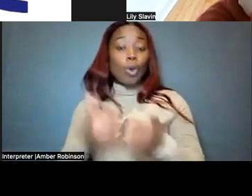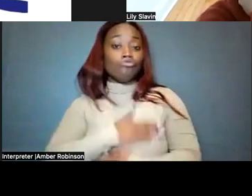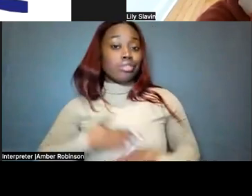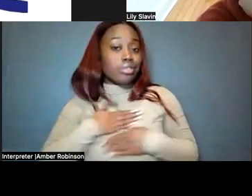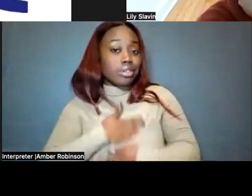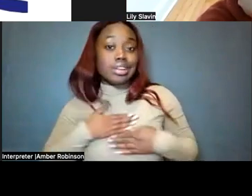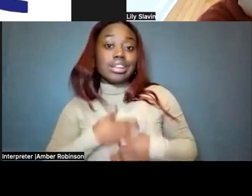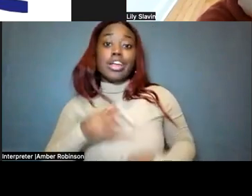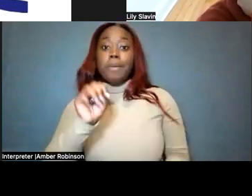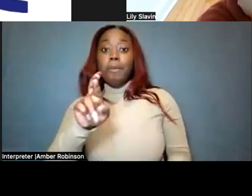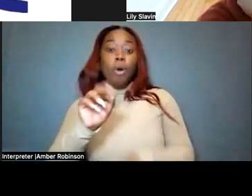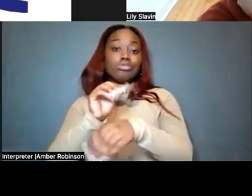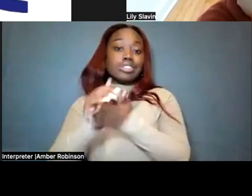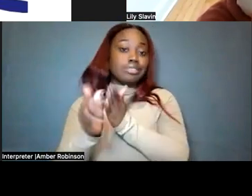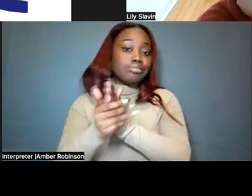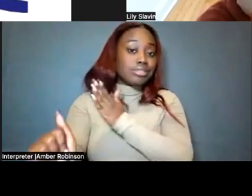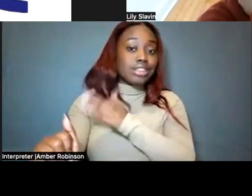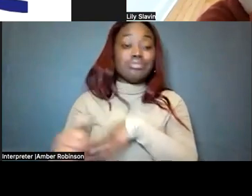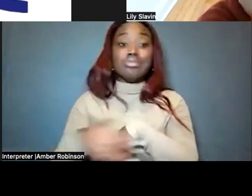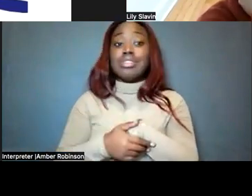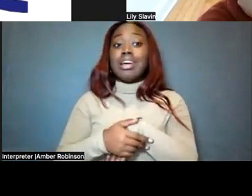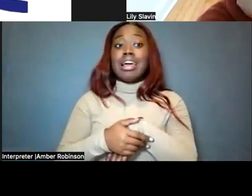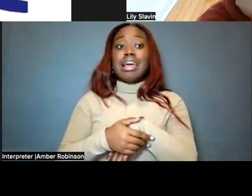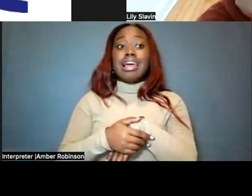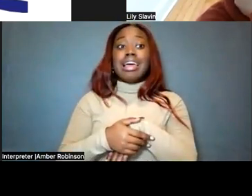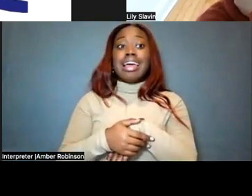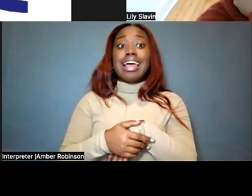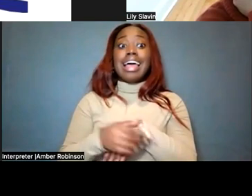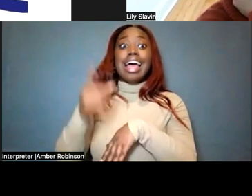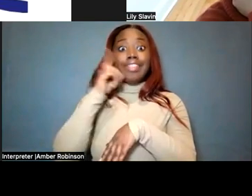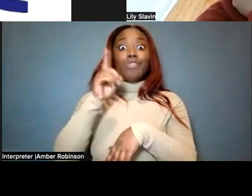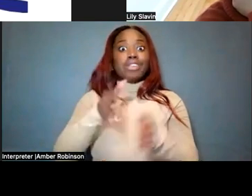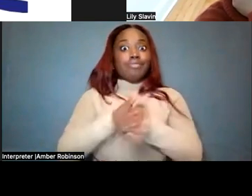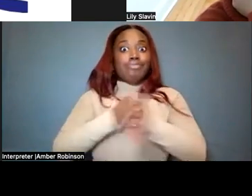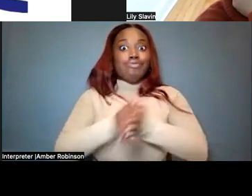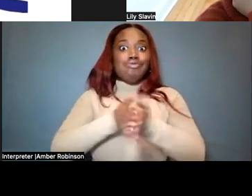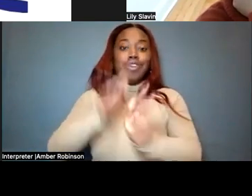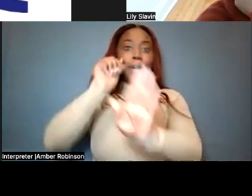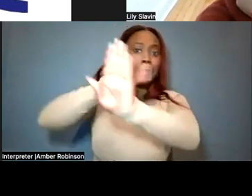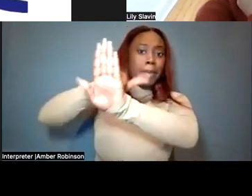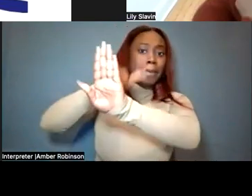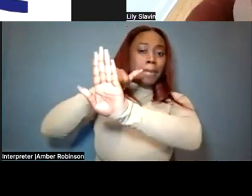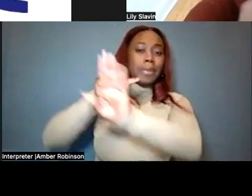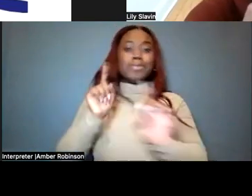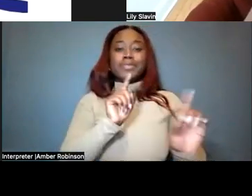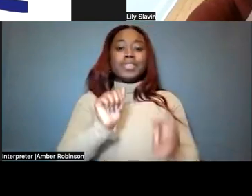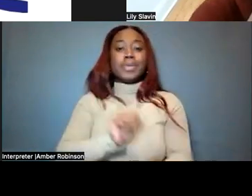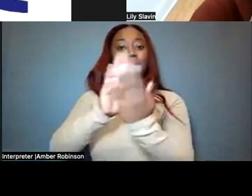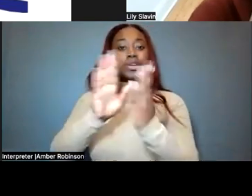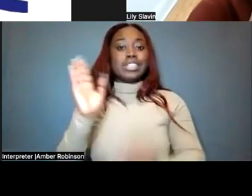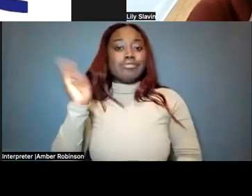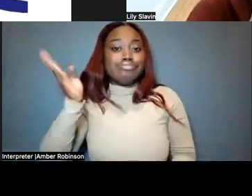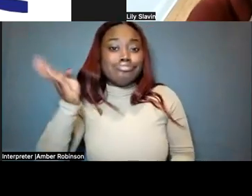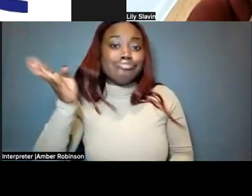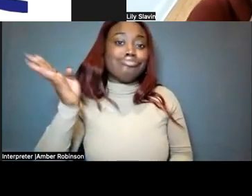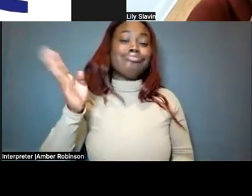motor skills. And and I think us pounding the pavement, banging on their door, presenting at conferences, I